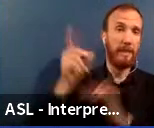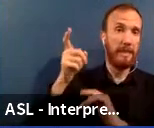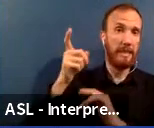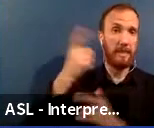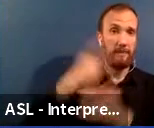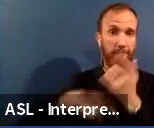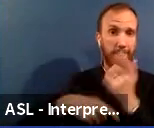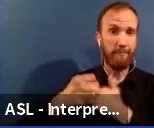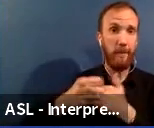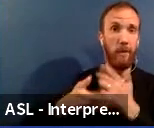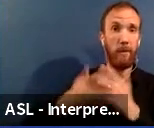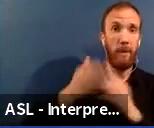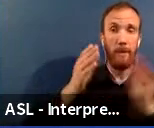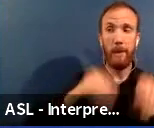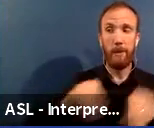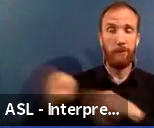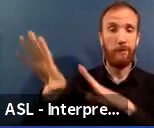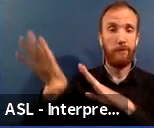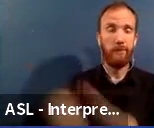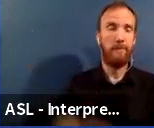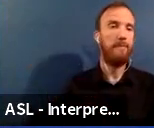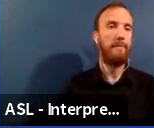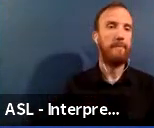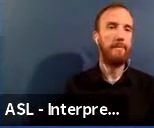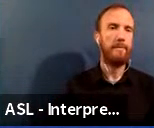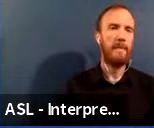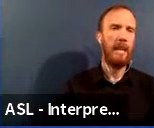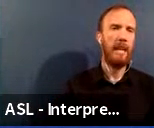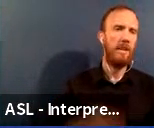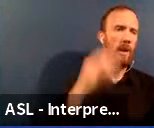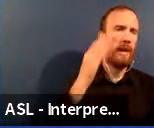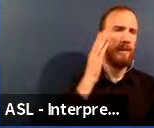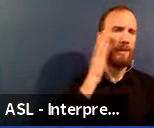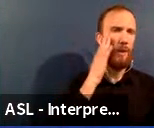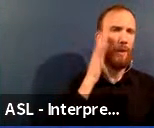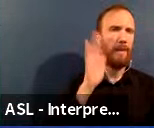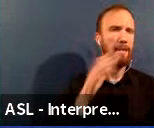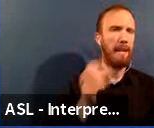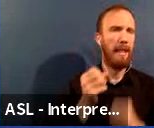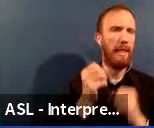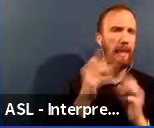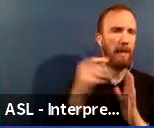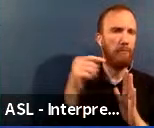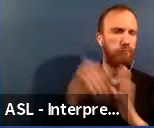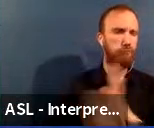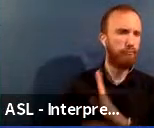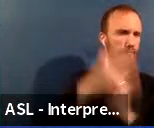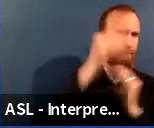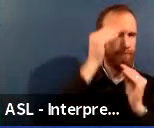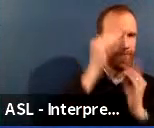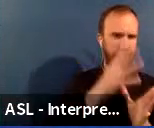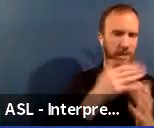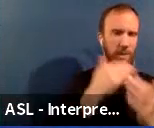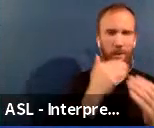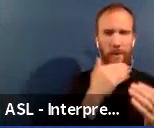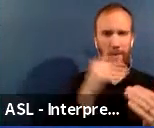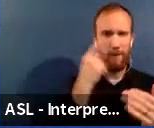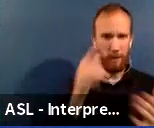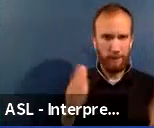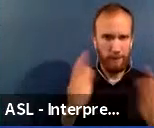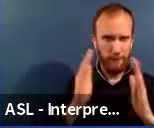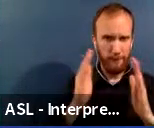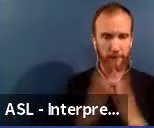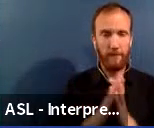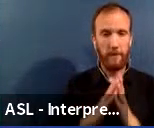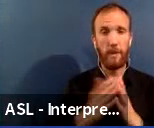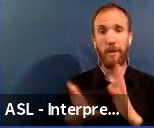removed. Now, I know that was a lot of information, and I definitely appreciate your attention. These are the 10